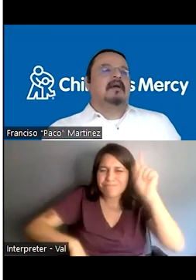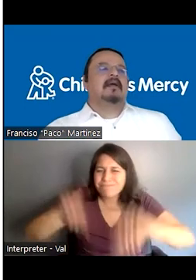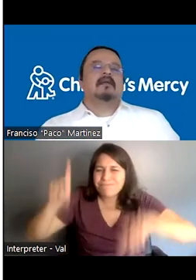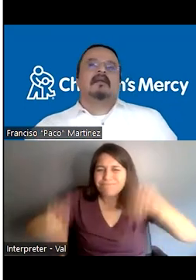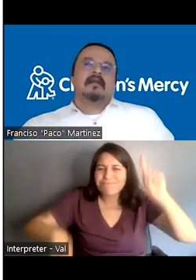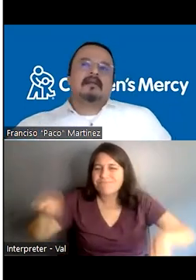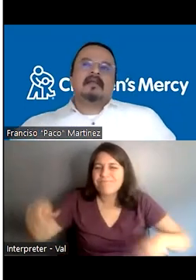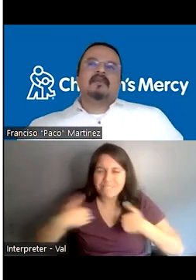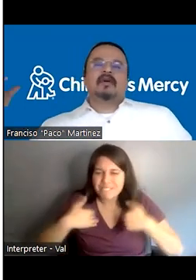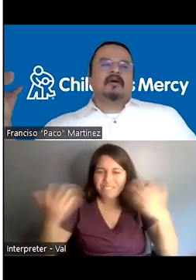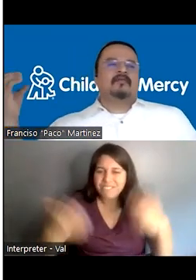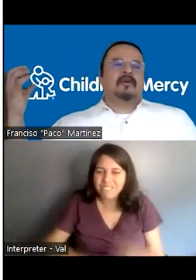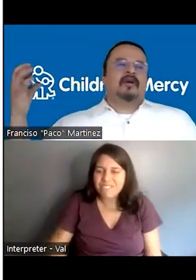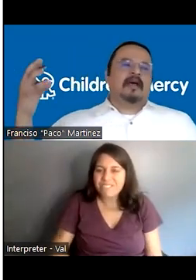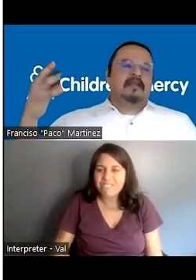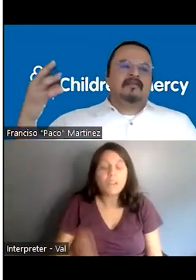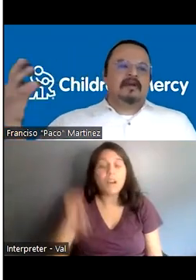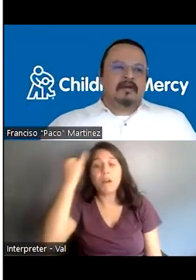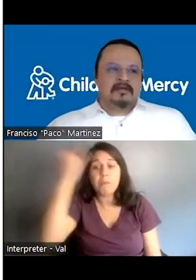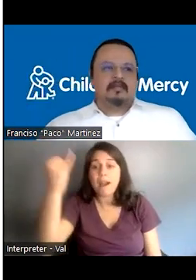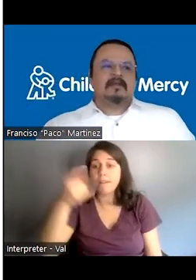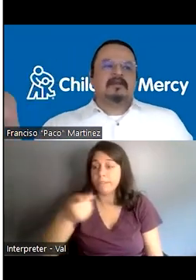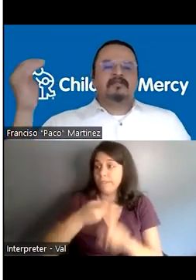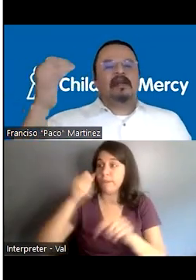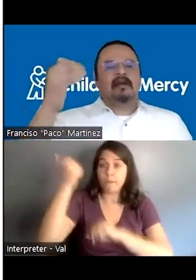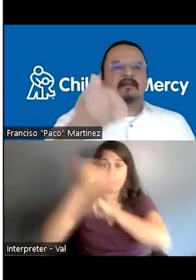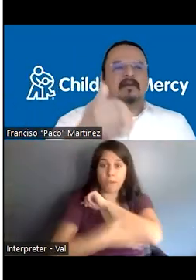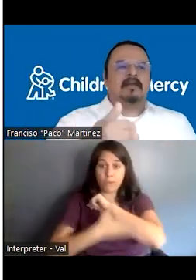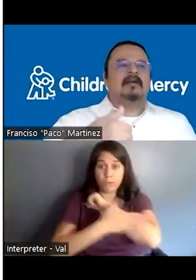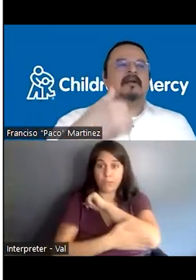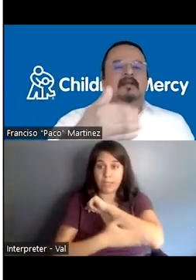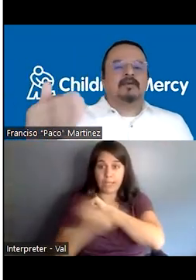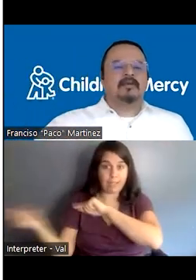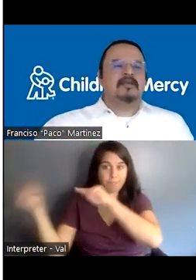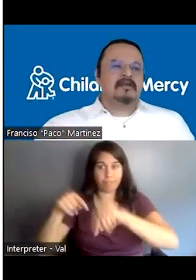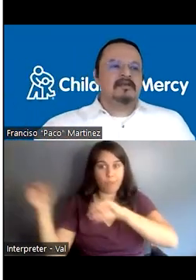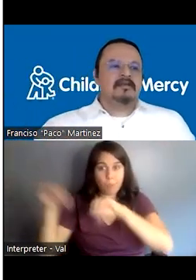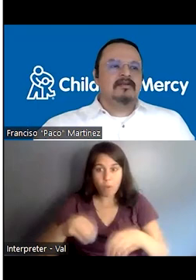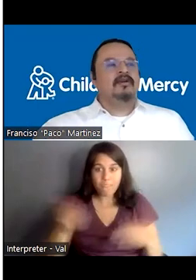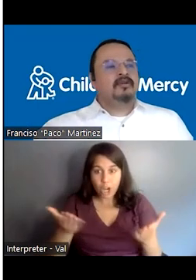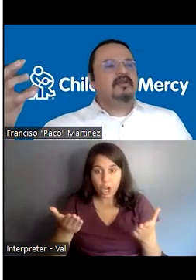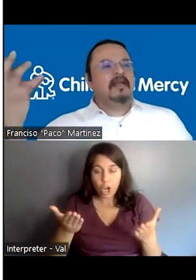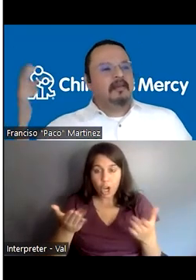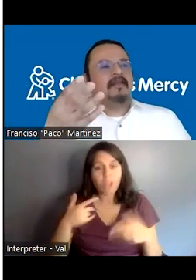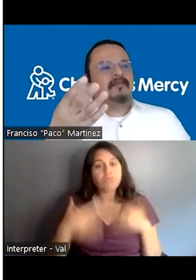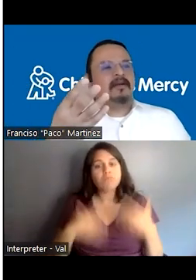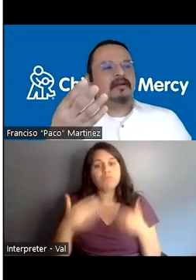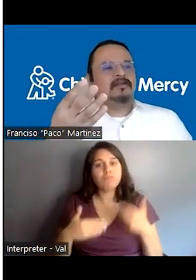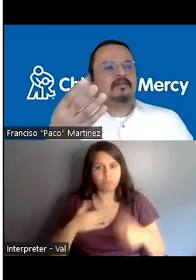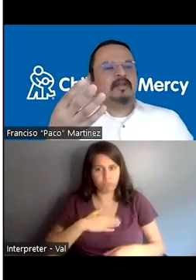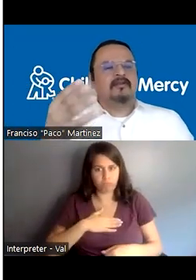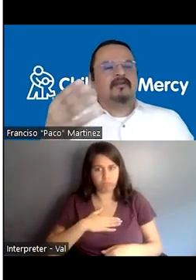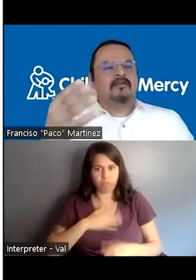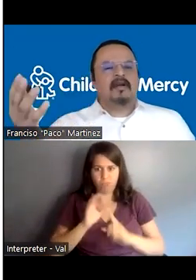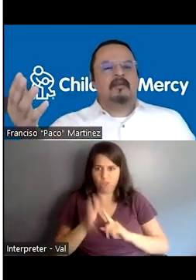if you come from a different country, but you start living here. And through the years, you're going to develop a different